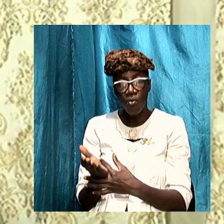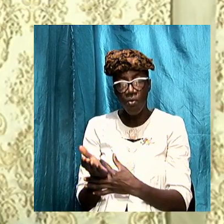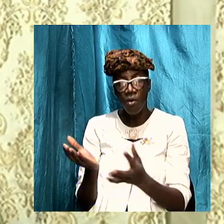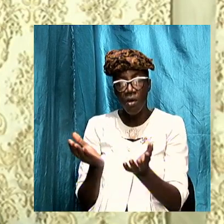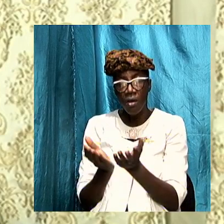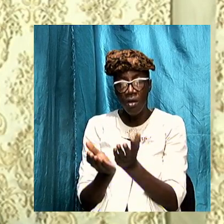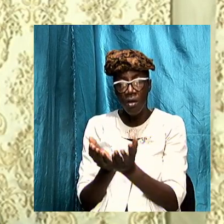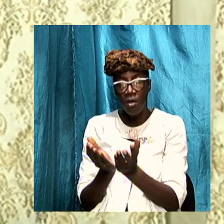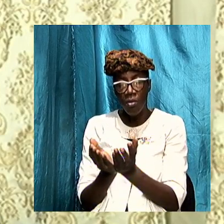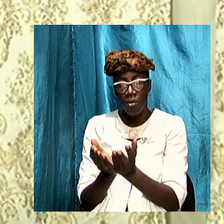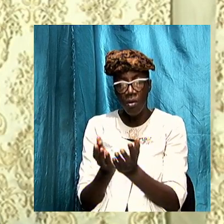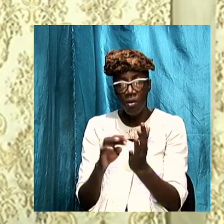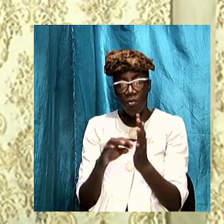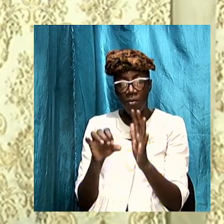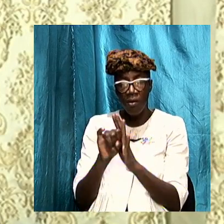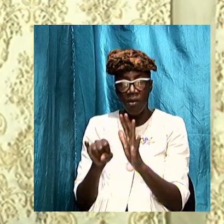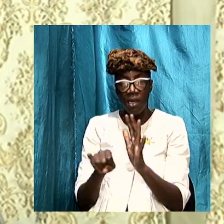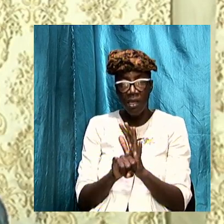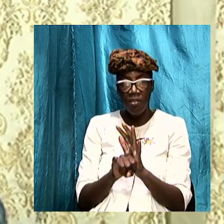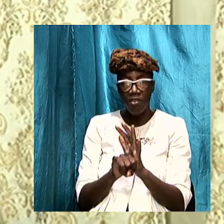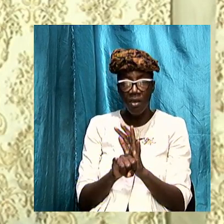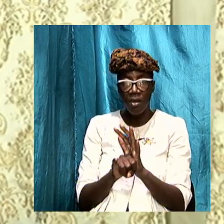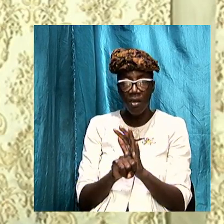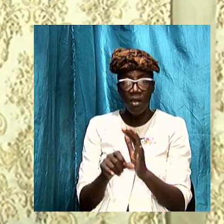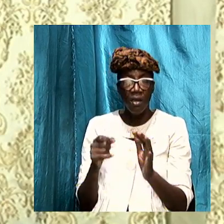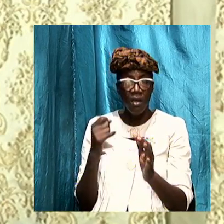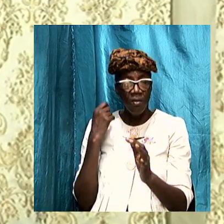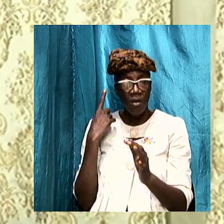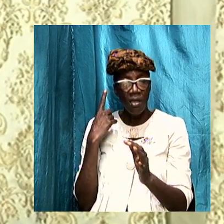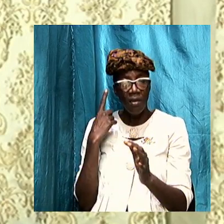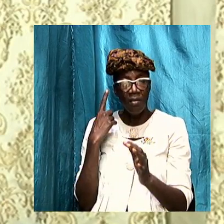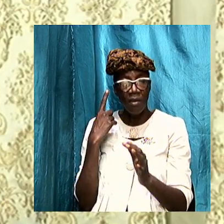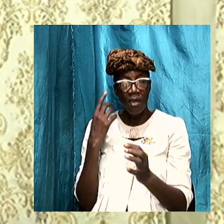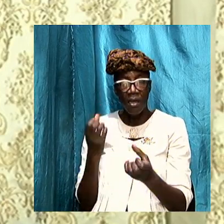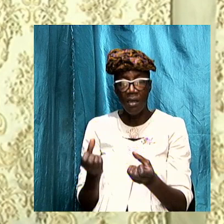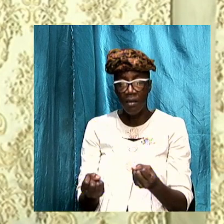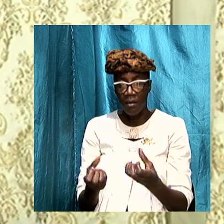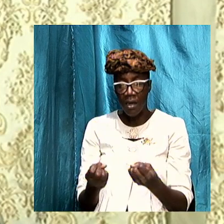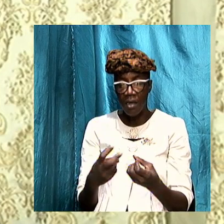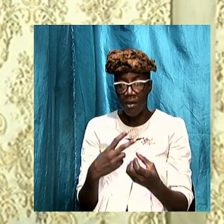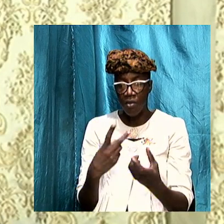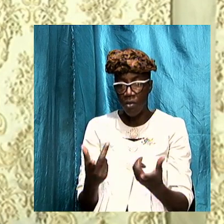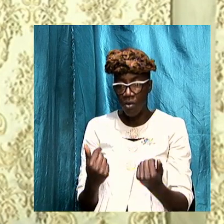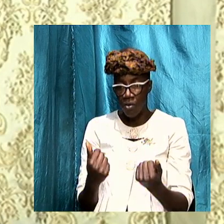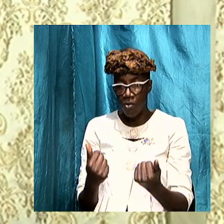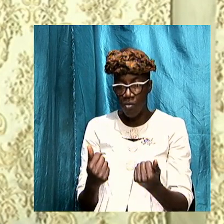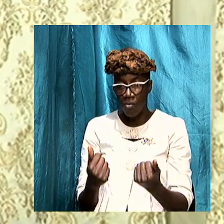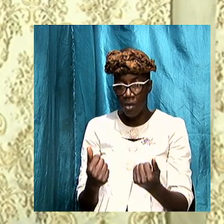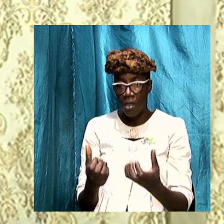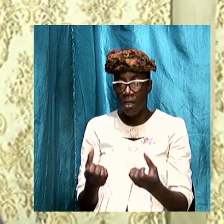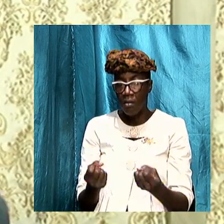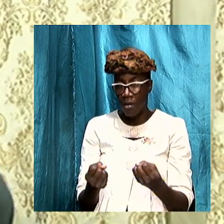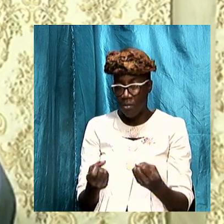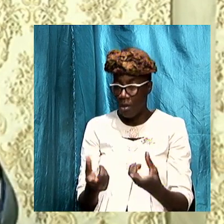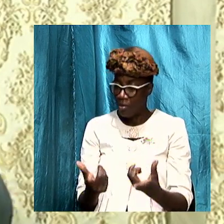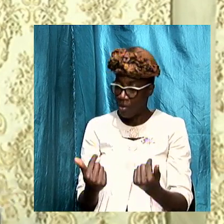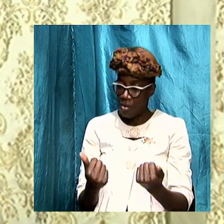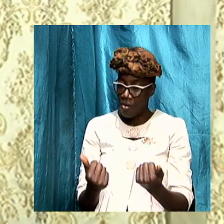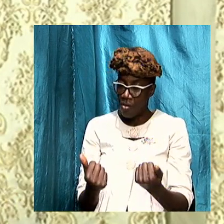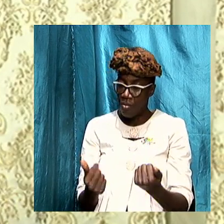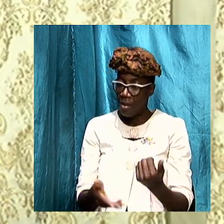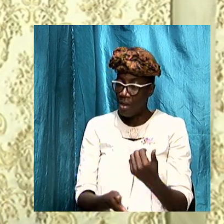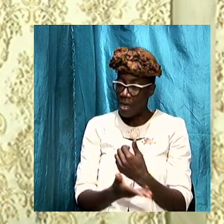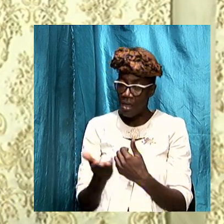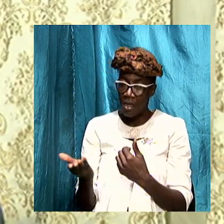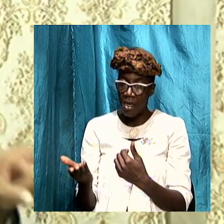book of revelation we understand that signs will come and symbolisms will come and they are